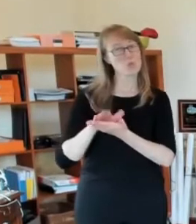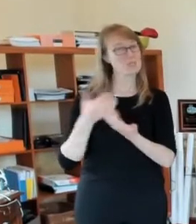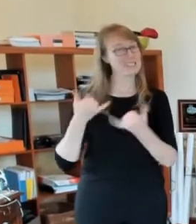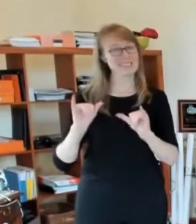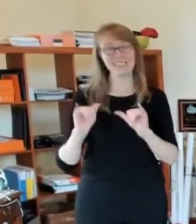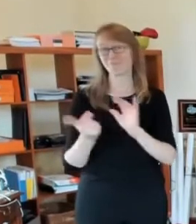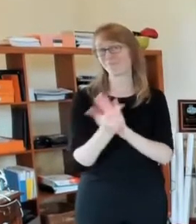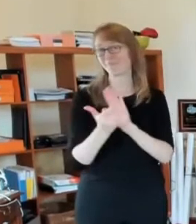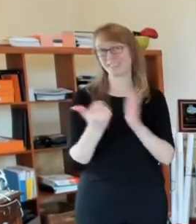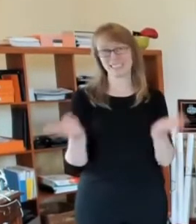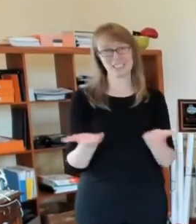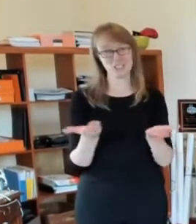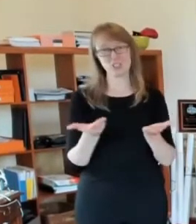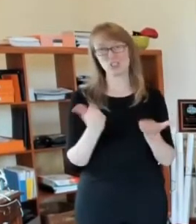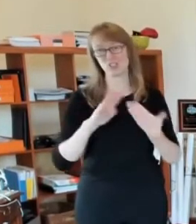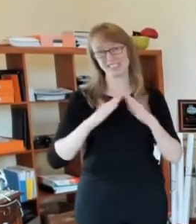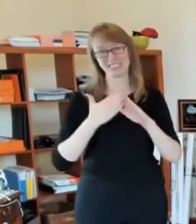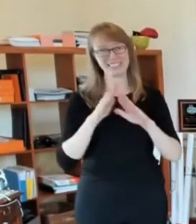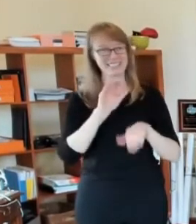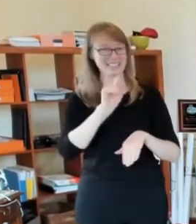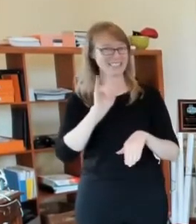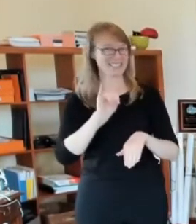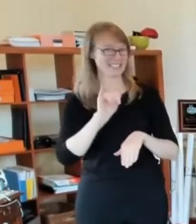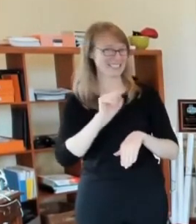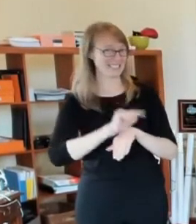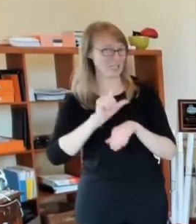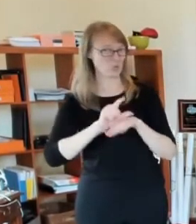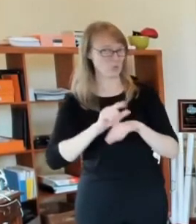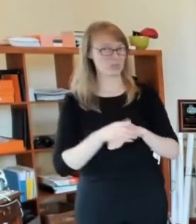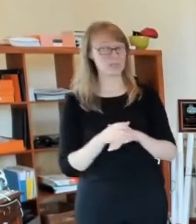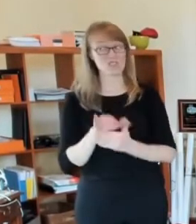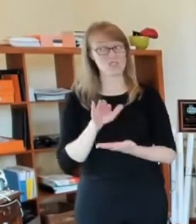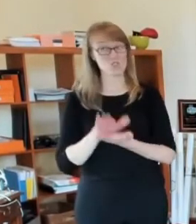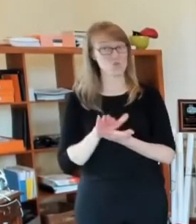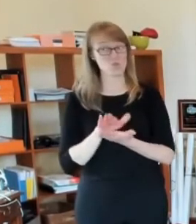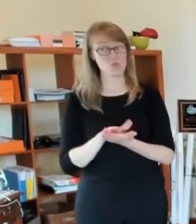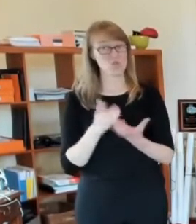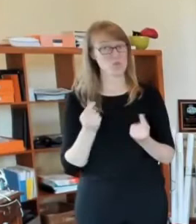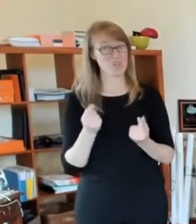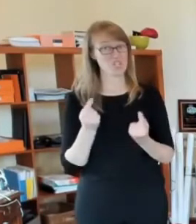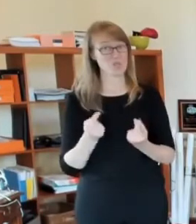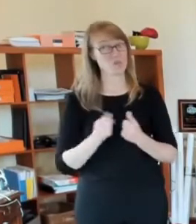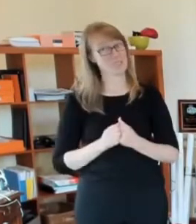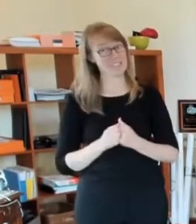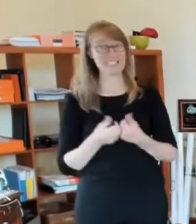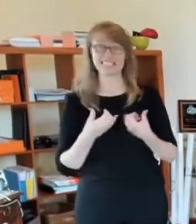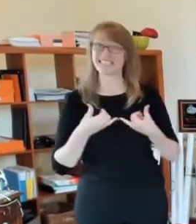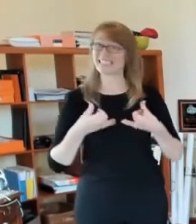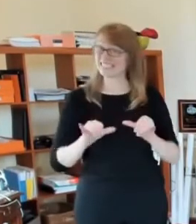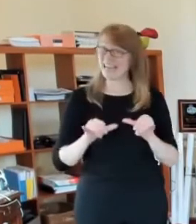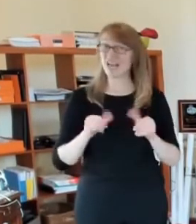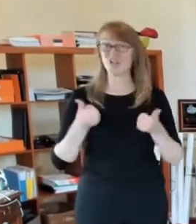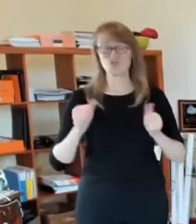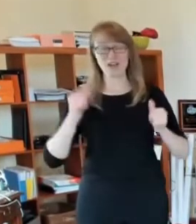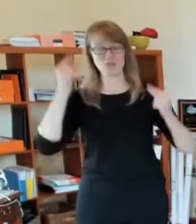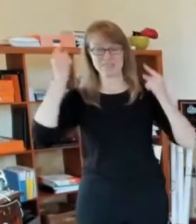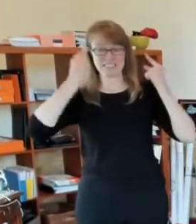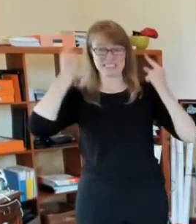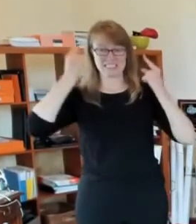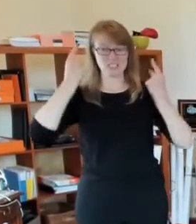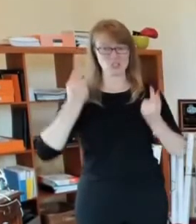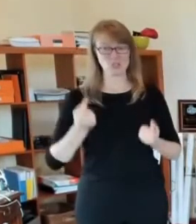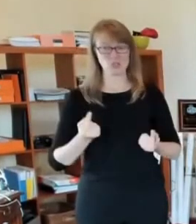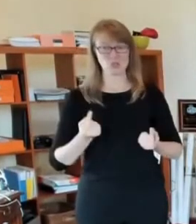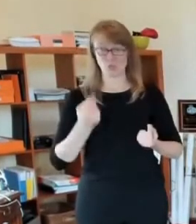city of St. Louis schools. We're all trying to figure that out right now. It's very difficult because we're seeing these numbers bump